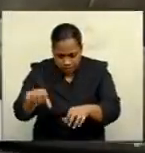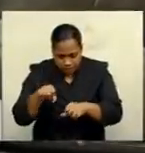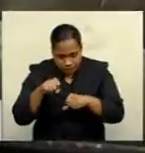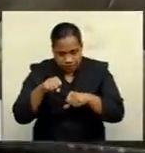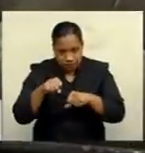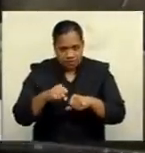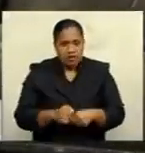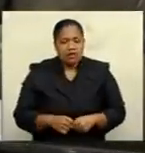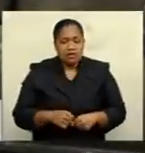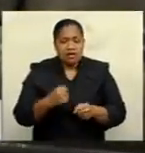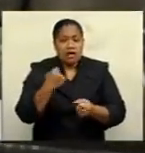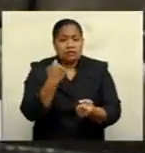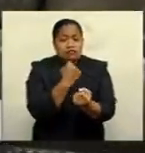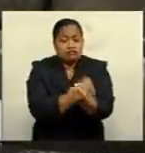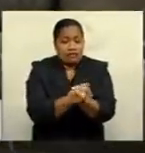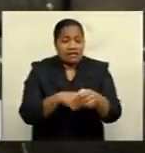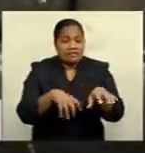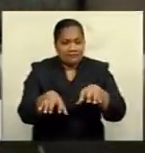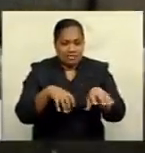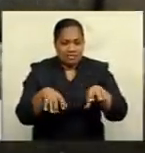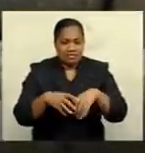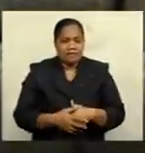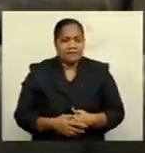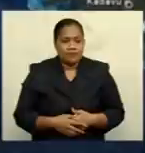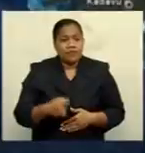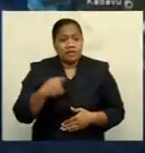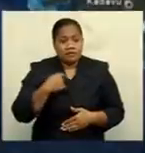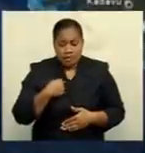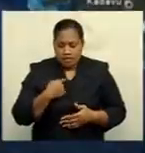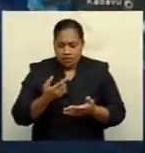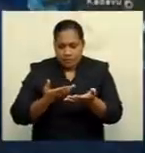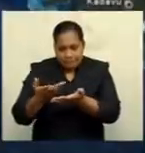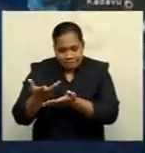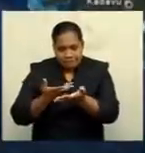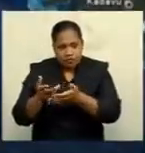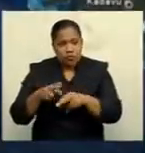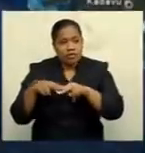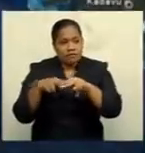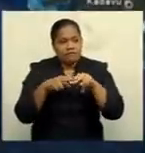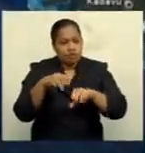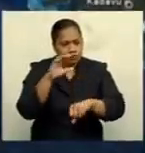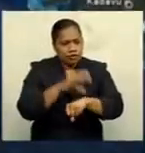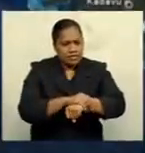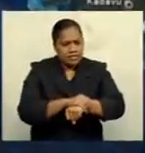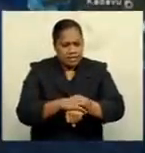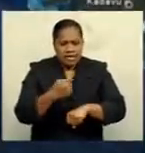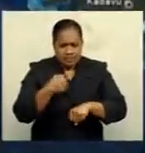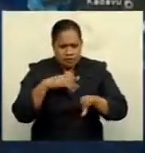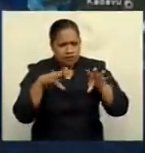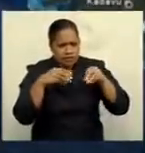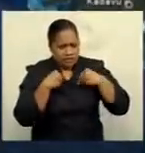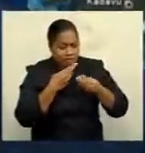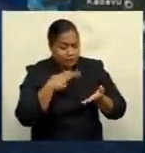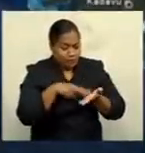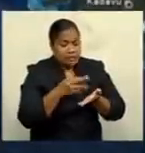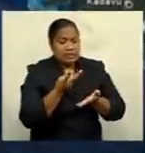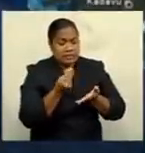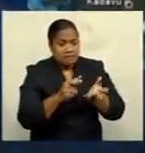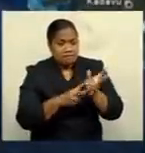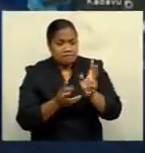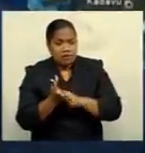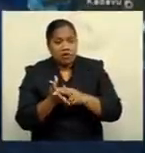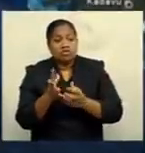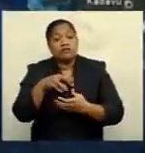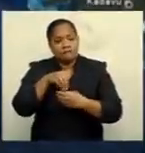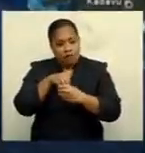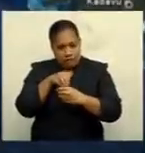district. I have been liaising closely with the Fiji police. I have also received reports of some villagers involving themselves